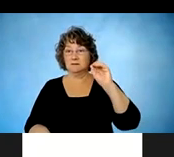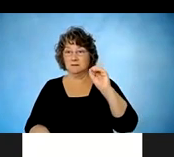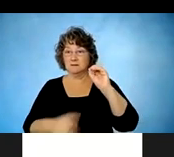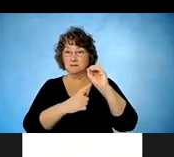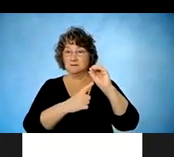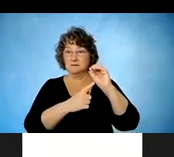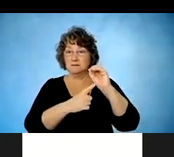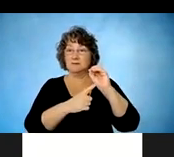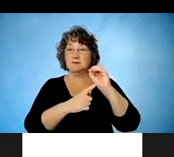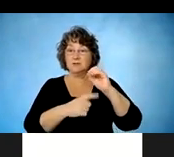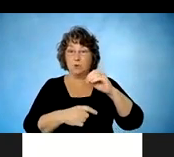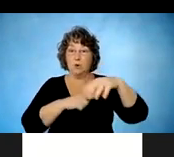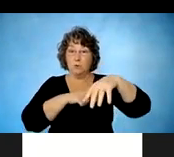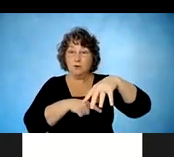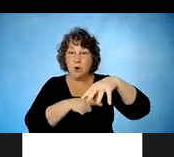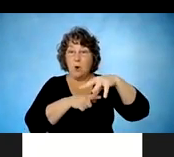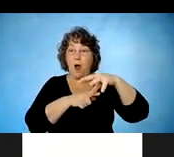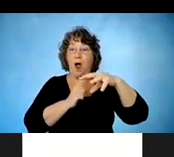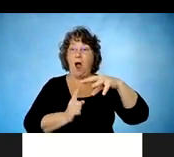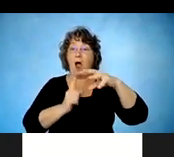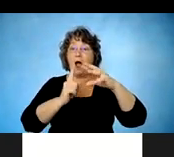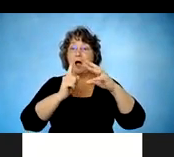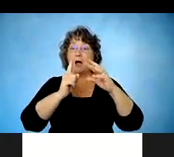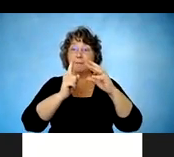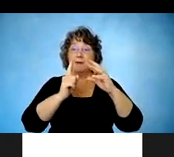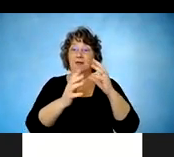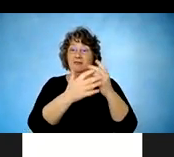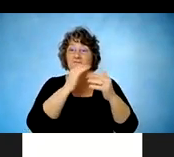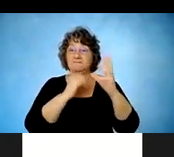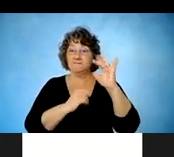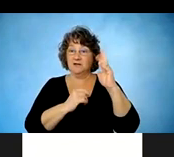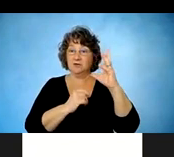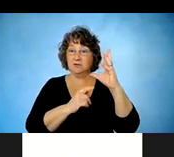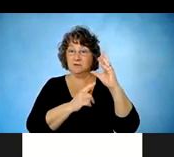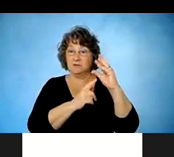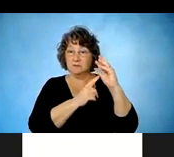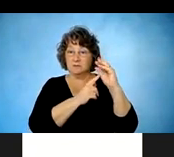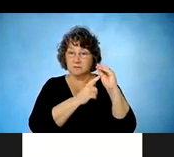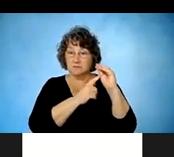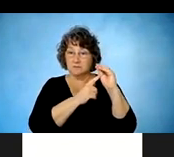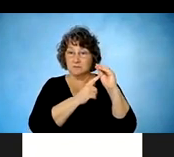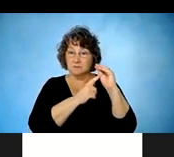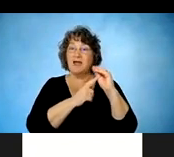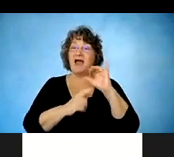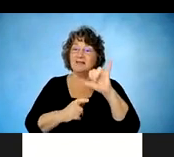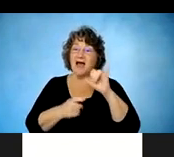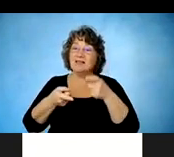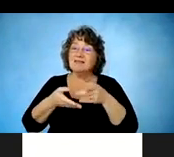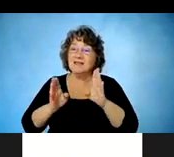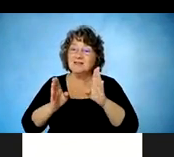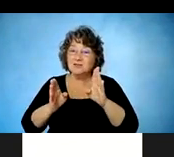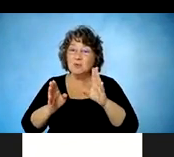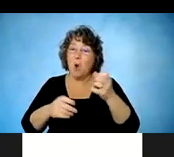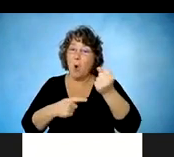of a crude pinch. And as I said, that'll allow you to hold food. So for me, this is my level of